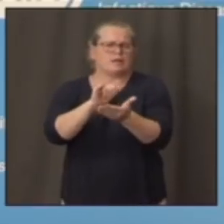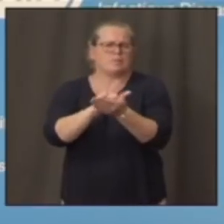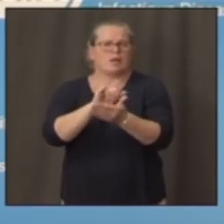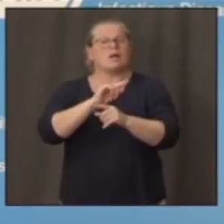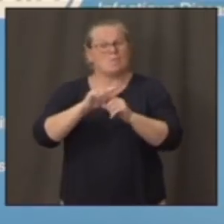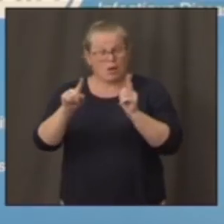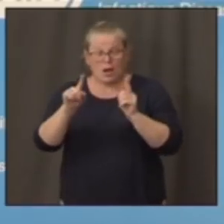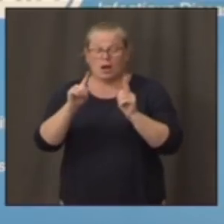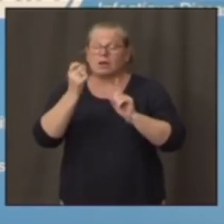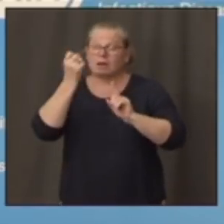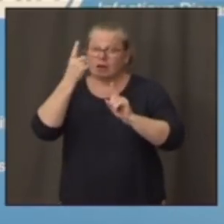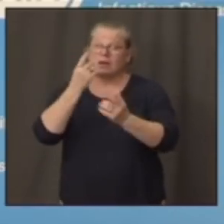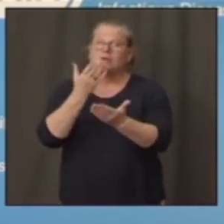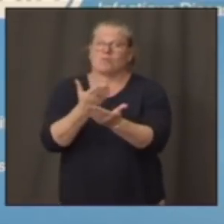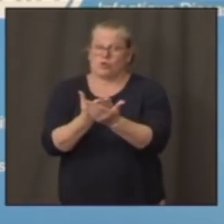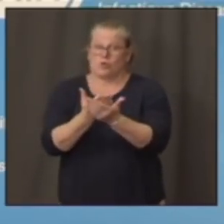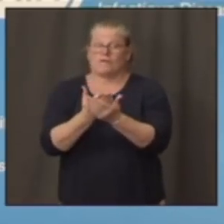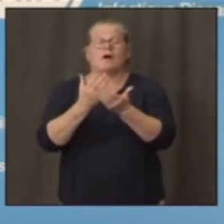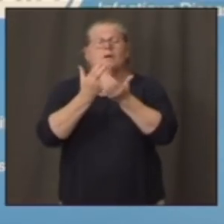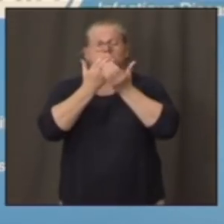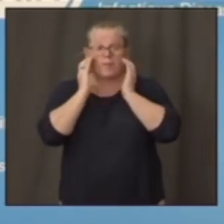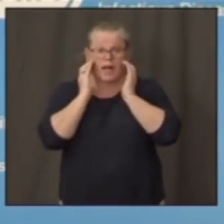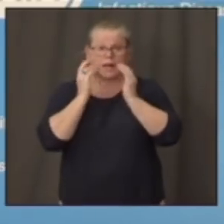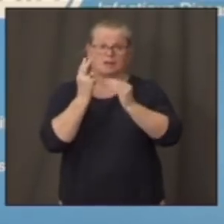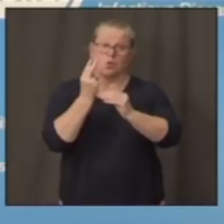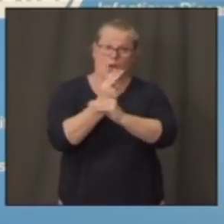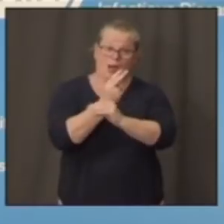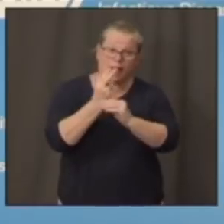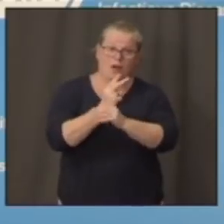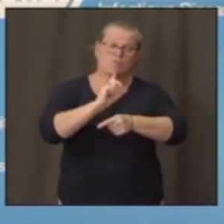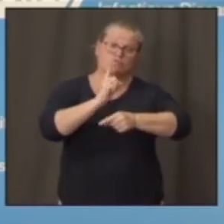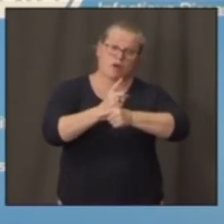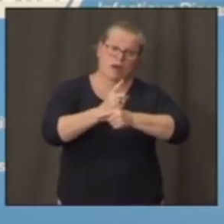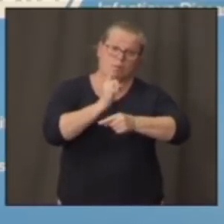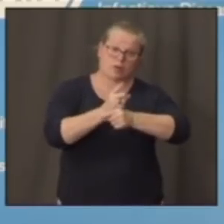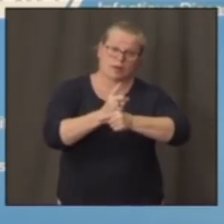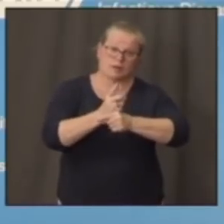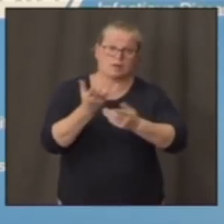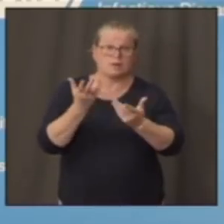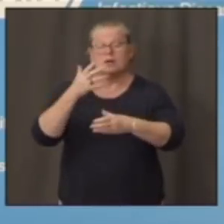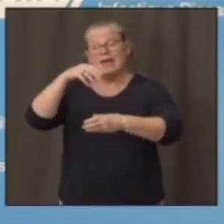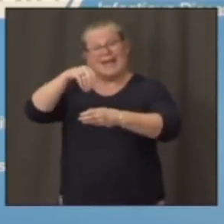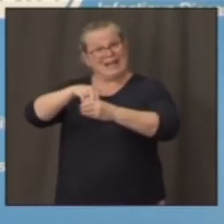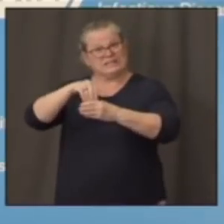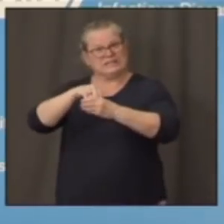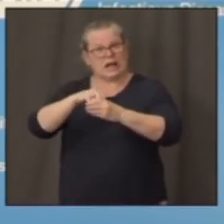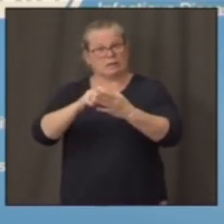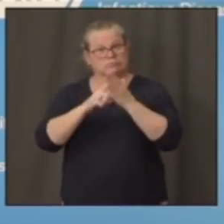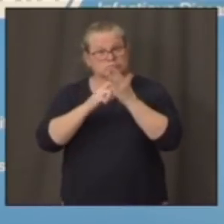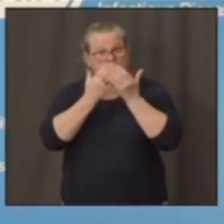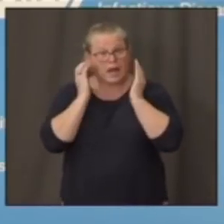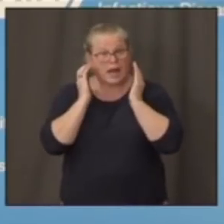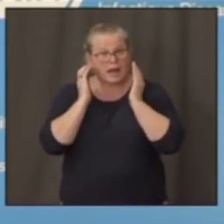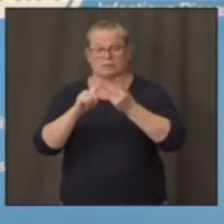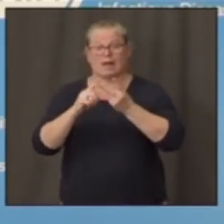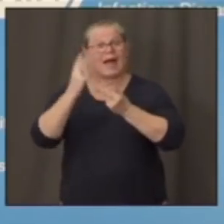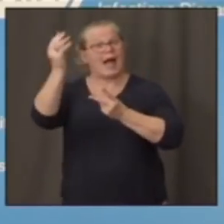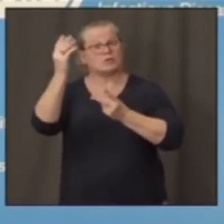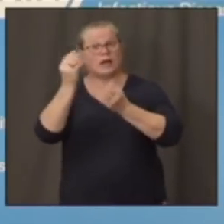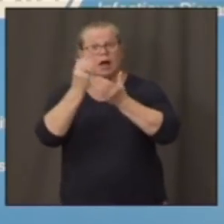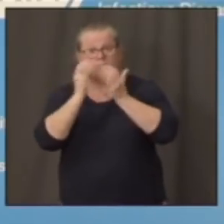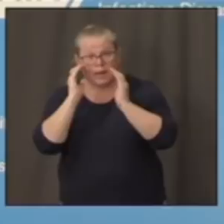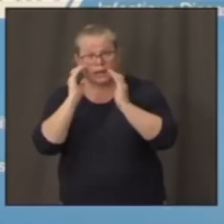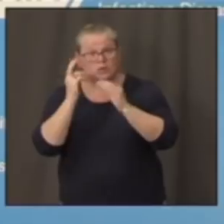wearing masks properly, wearing them indoors particularly and outdoors also, keeping social